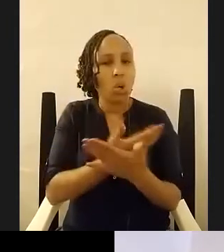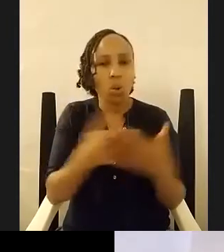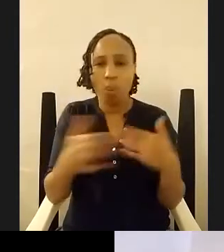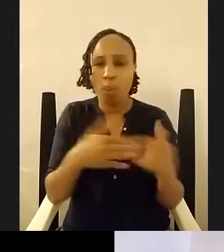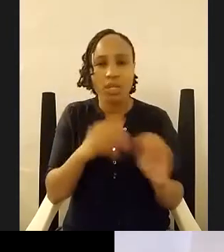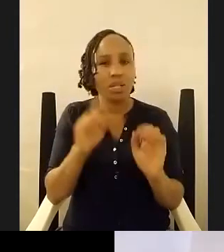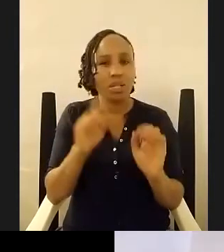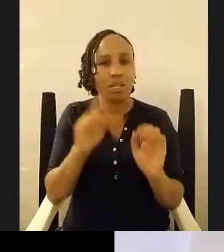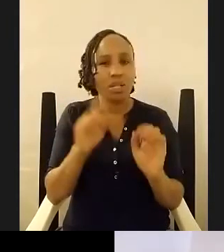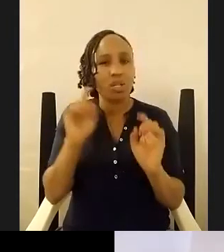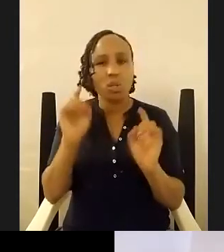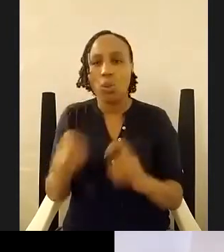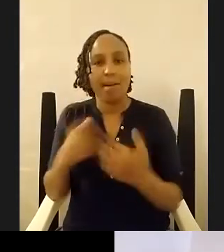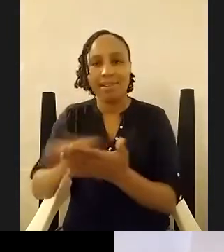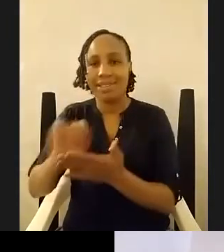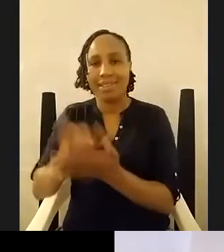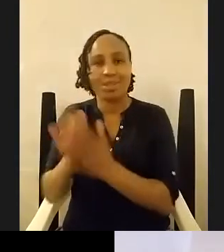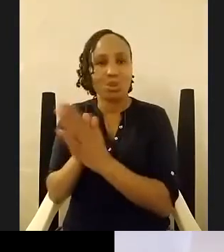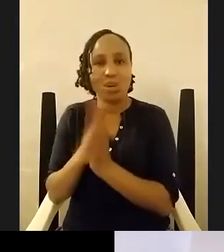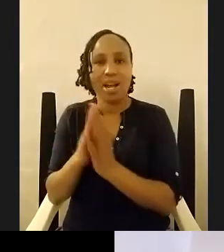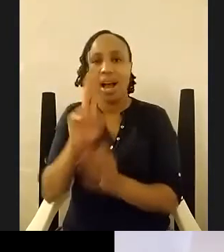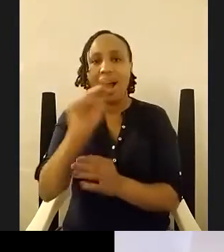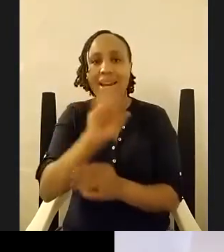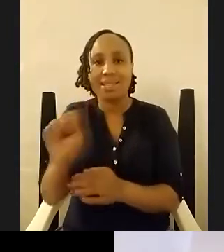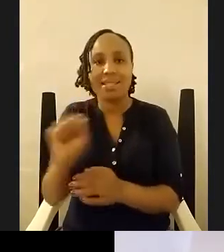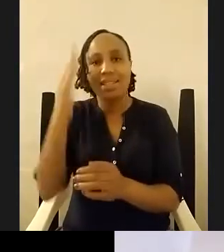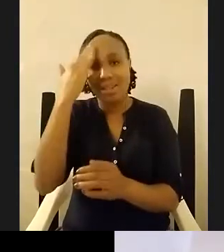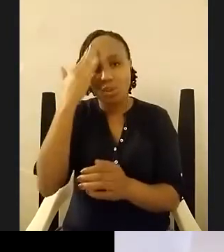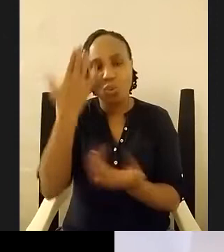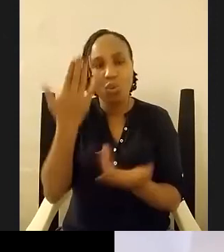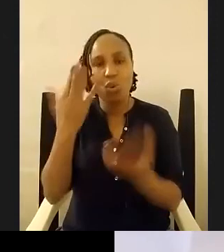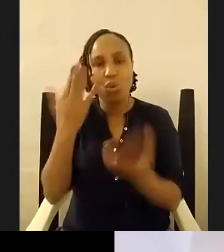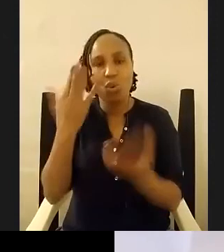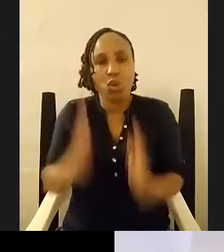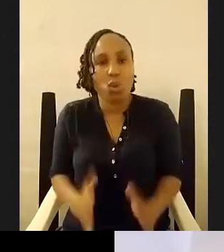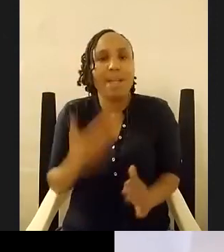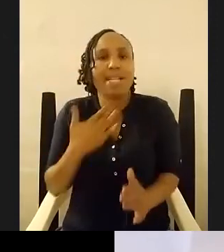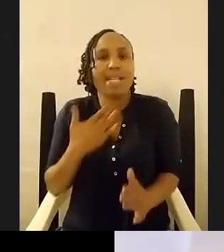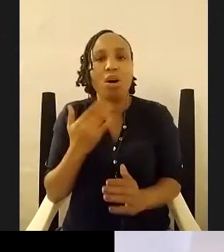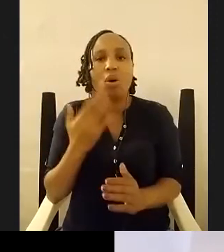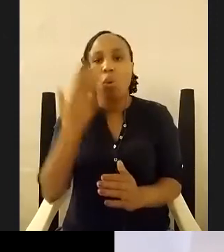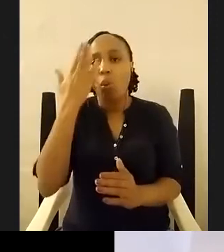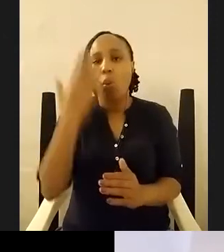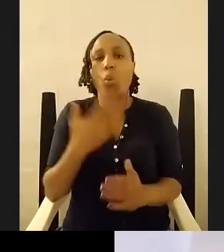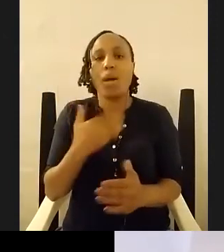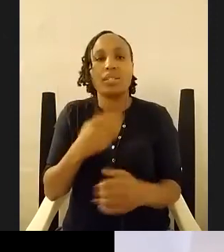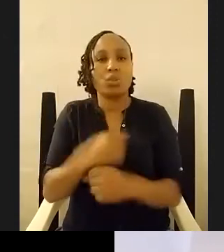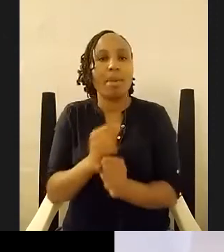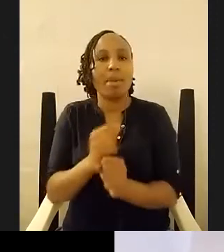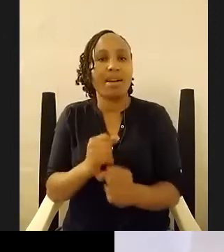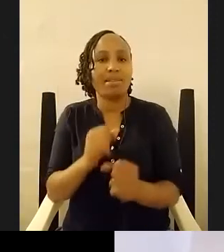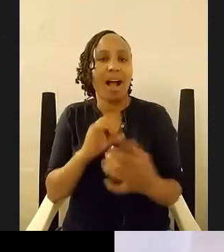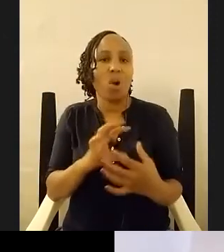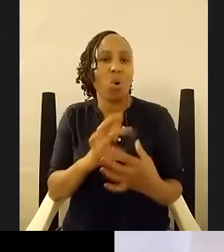aspects of for example human desire wanting to make connect desperate connection with someone or being in the online